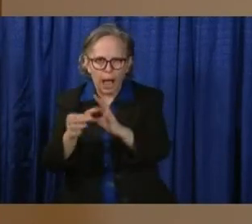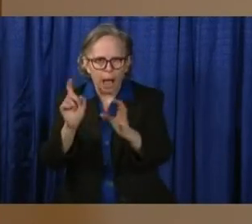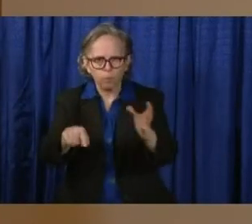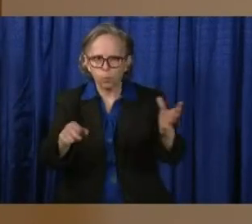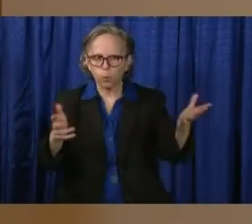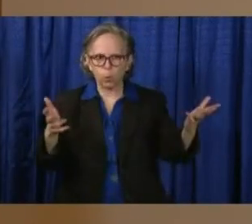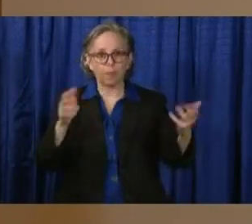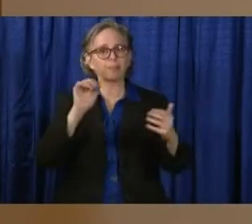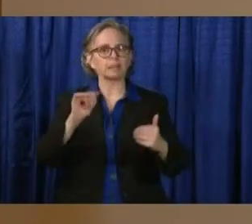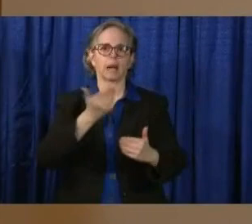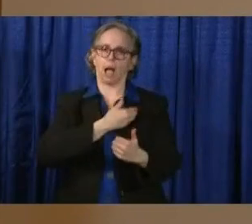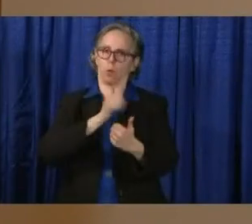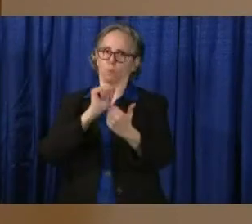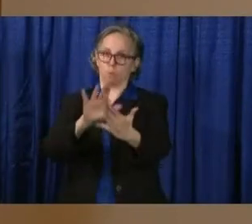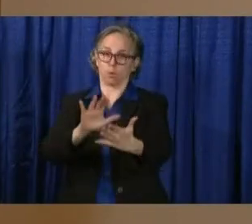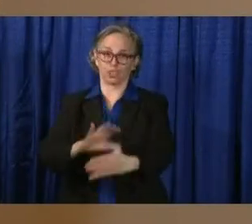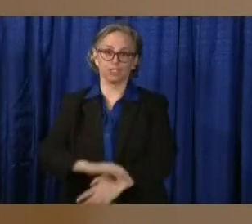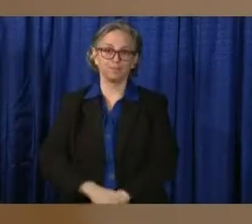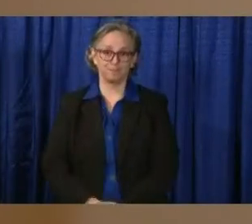the best guidance we can find.